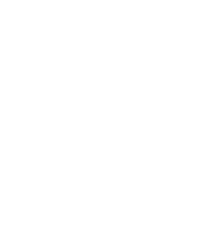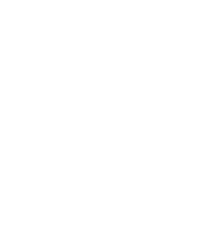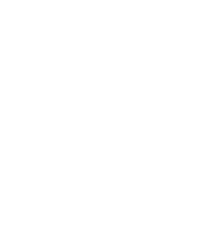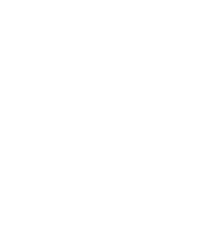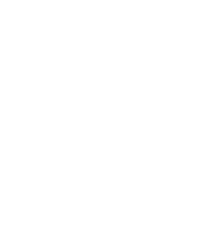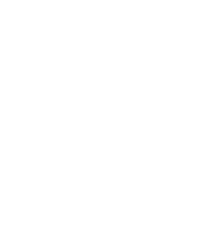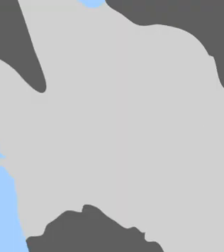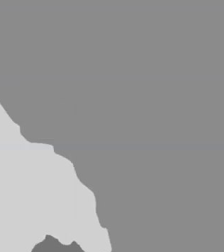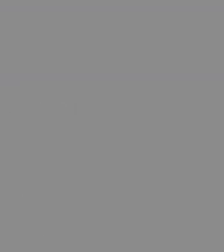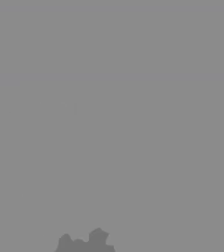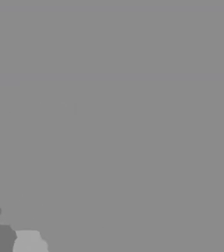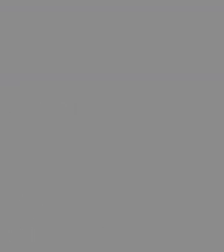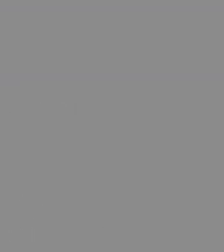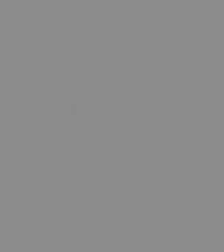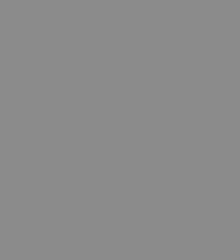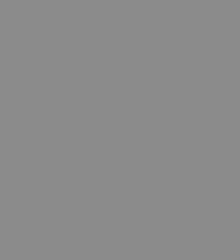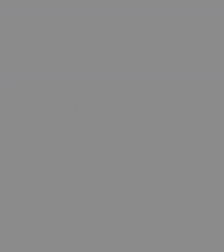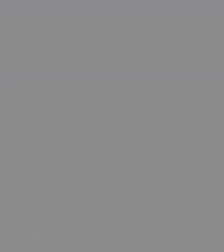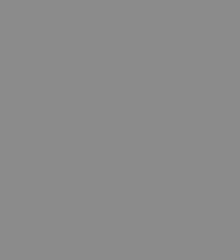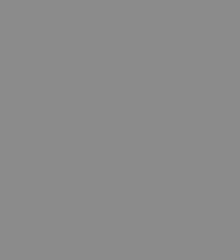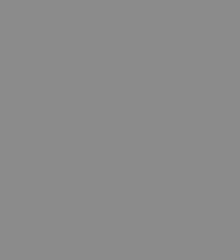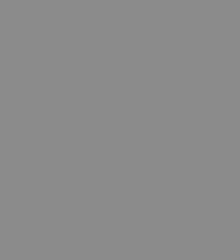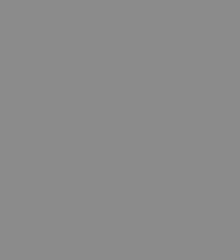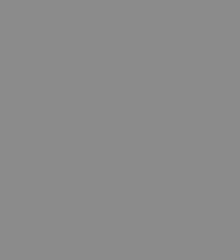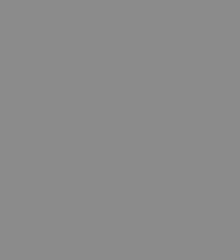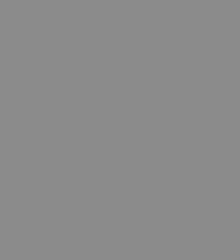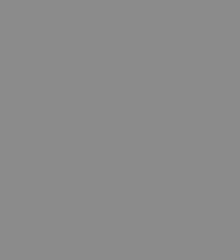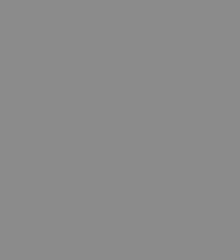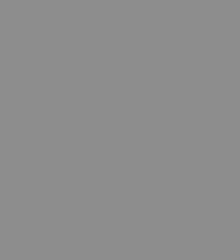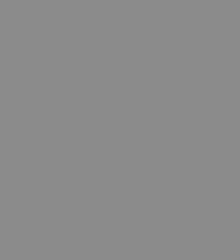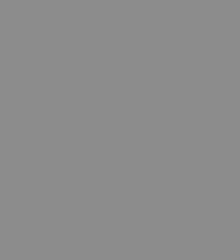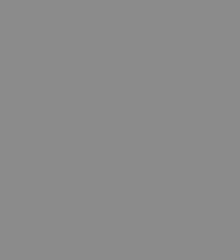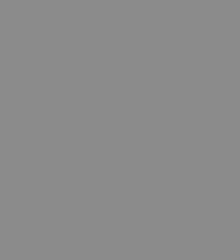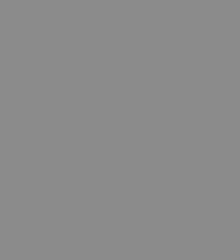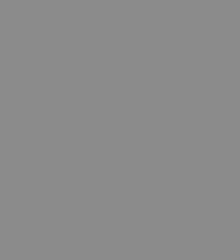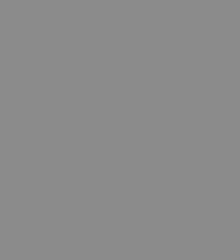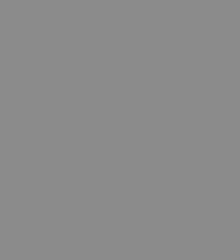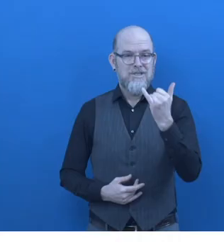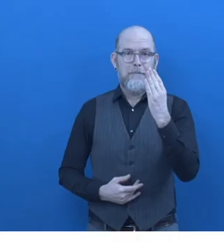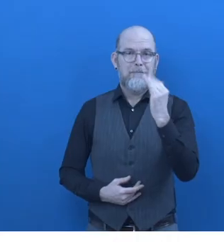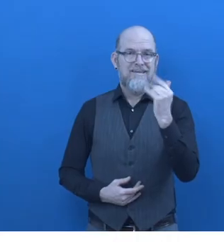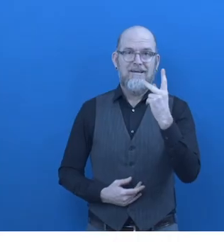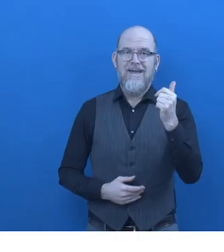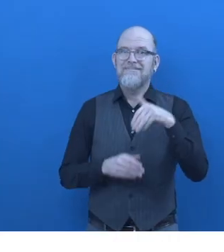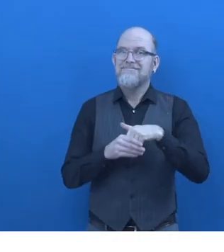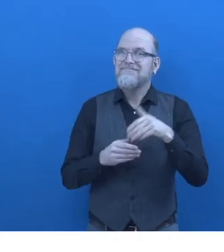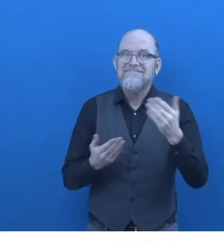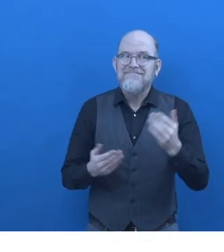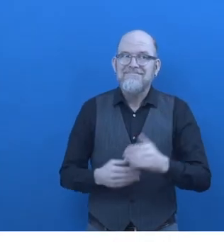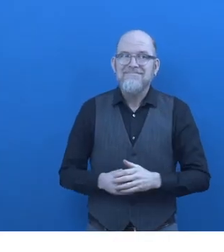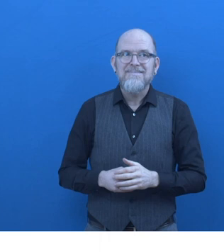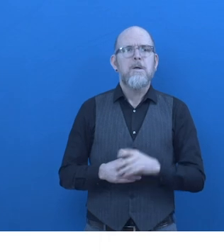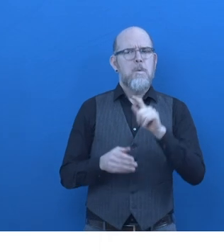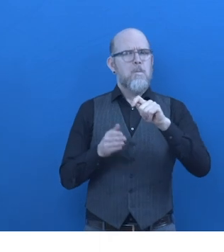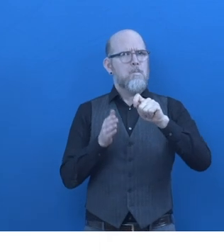Promoting self-employment in agriculture and aquaculture by training and microfinance. What is